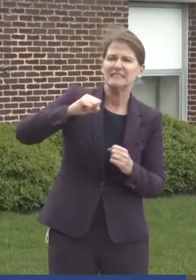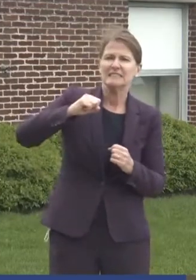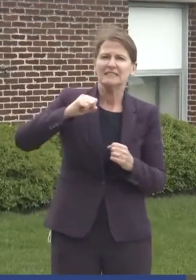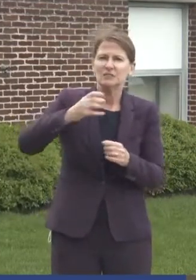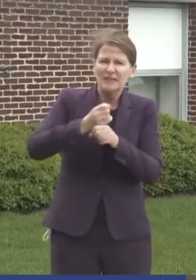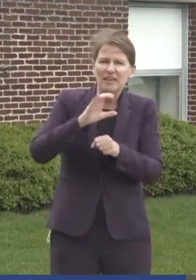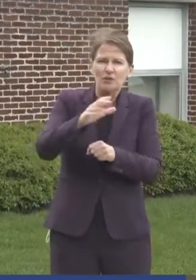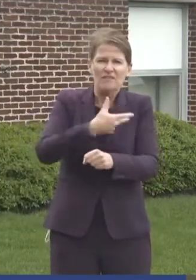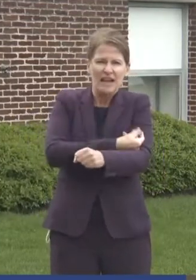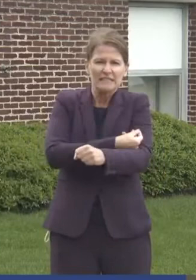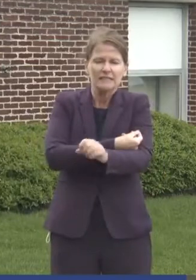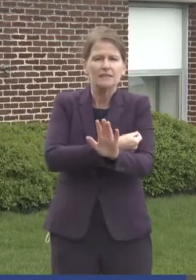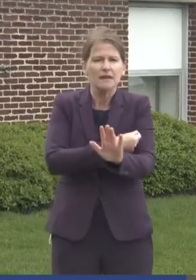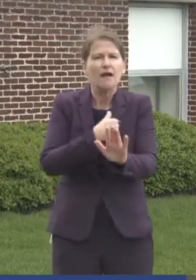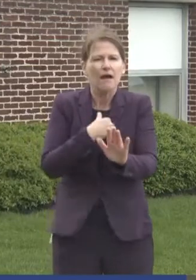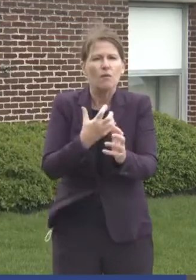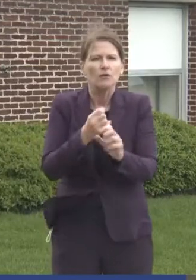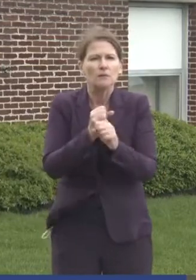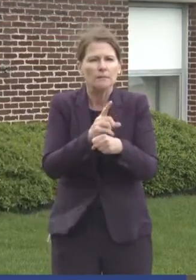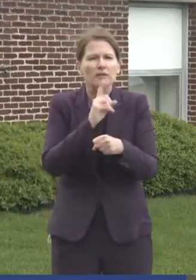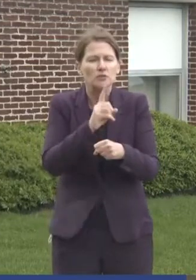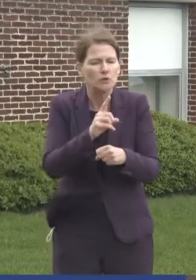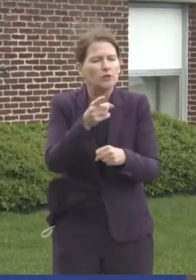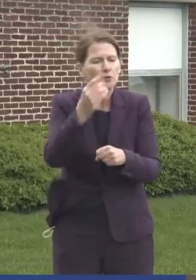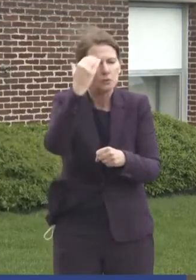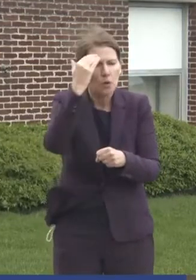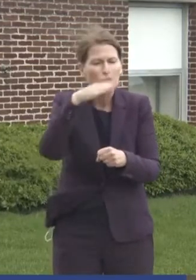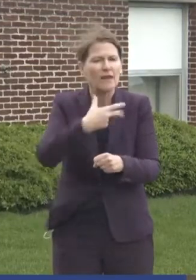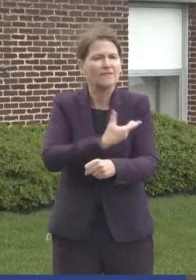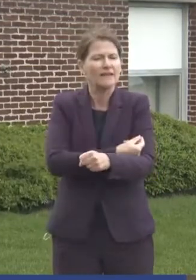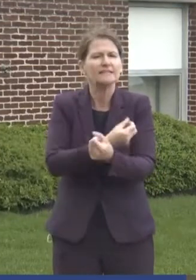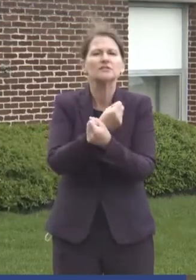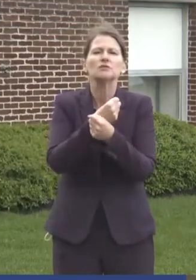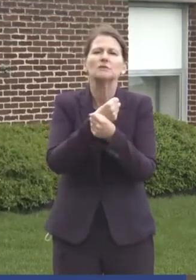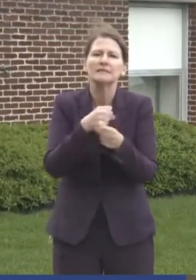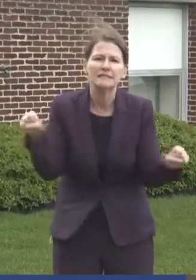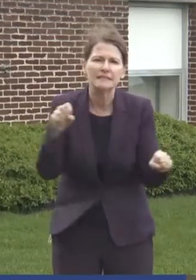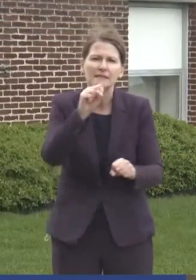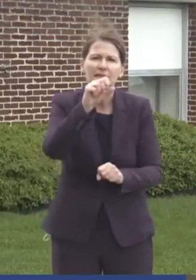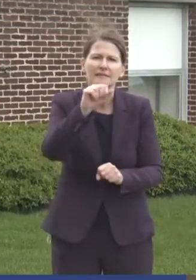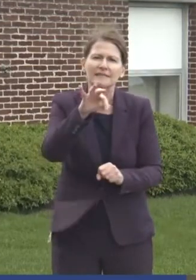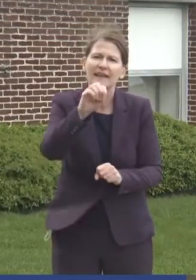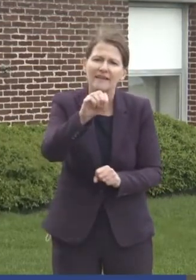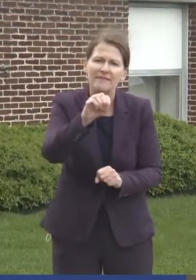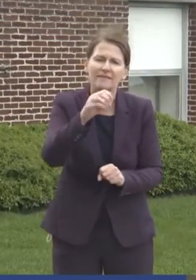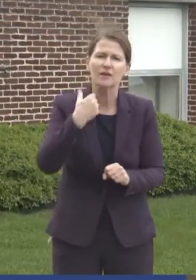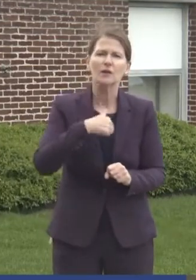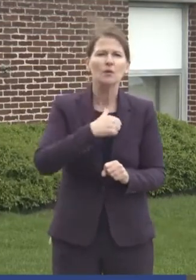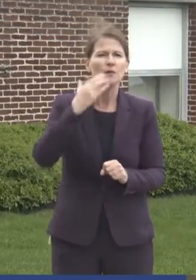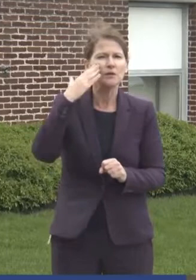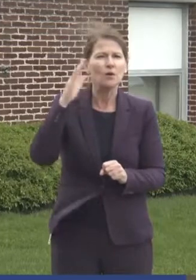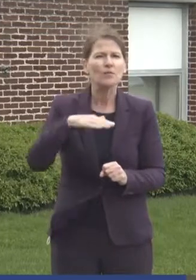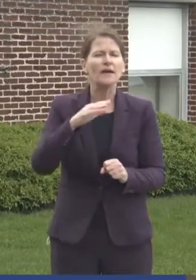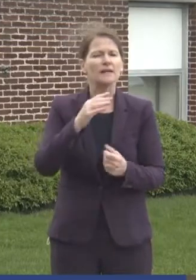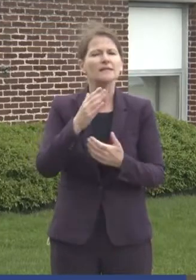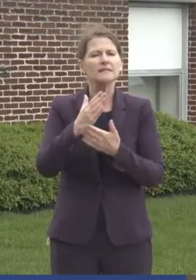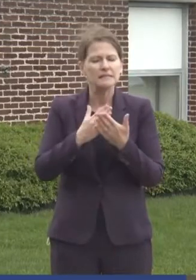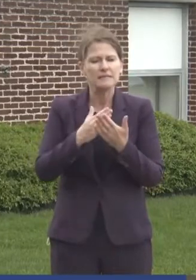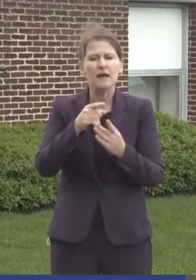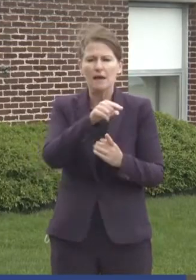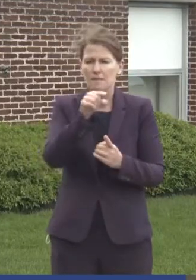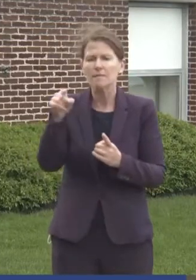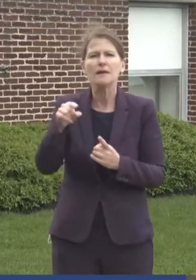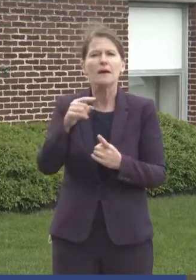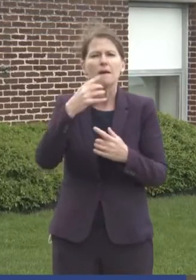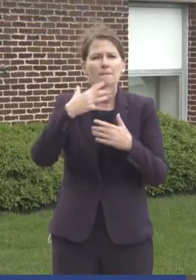vaccine. And I want to ensure you that vaccines are safe. We know that there are reported blood clot